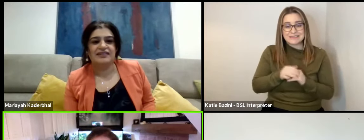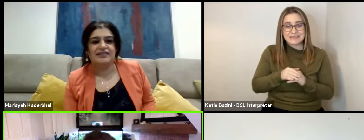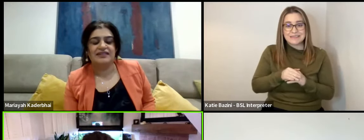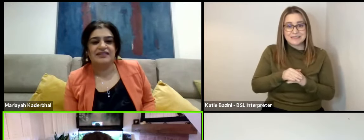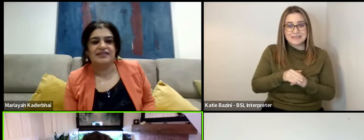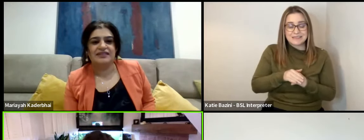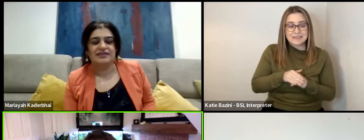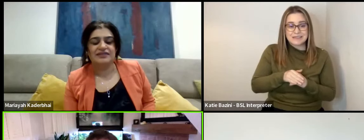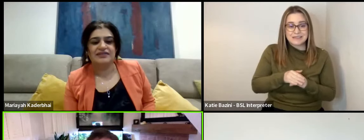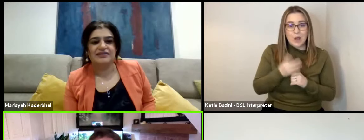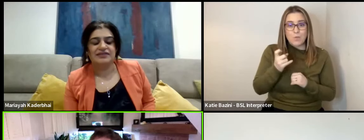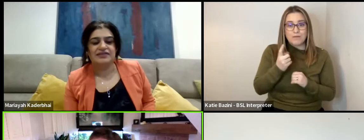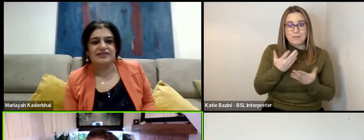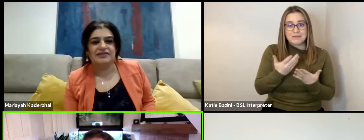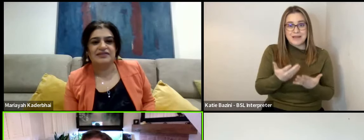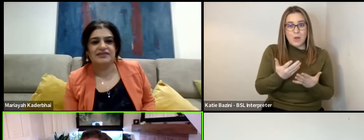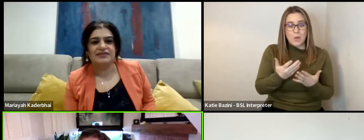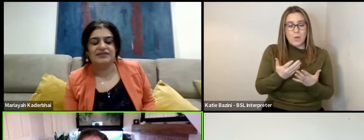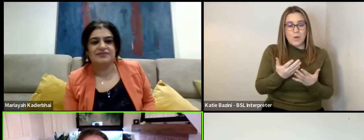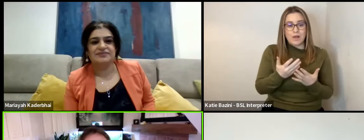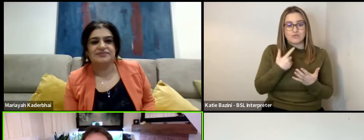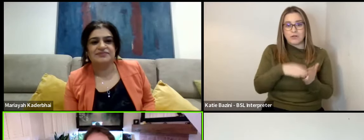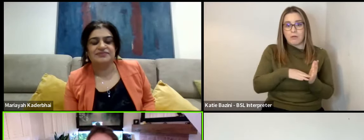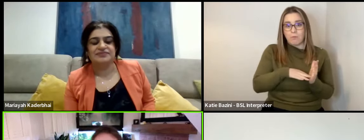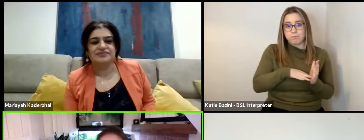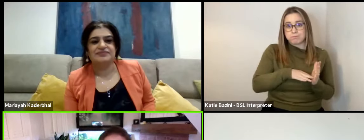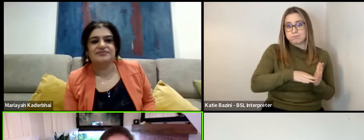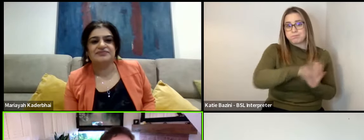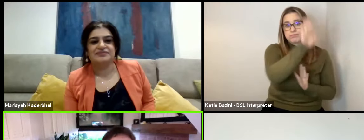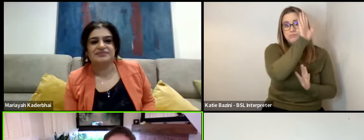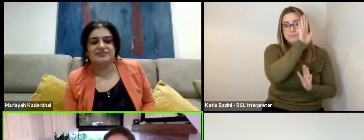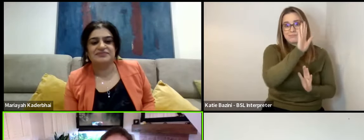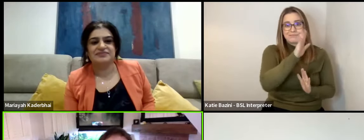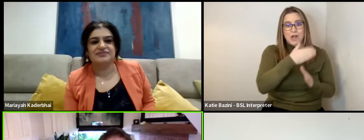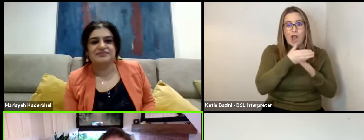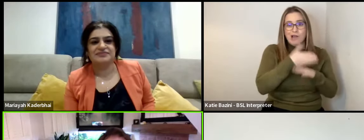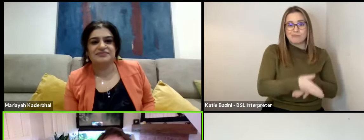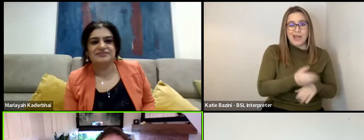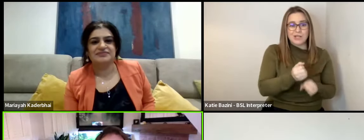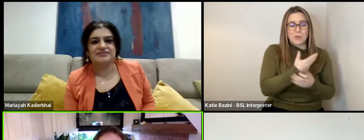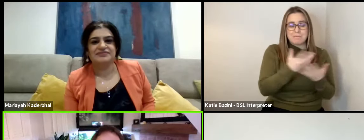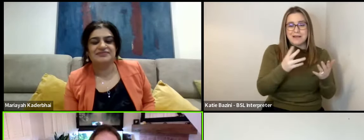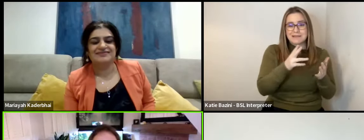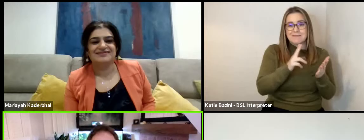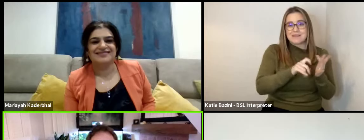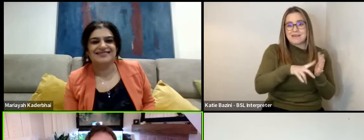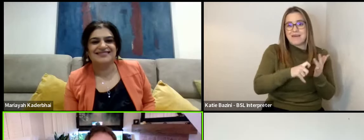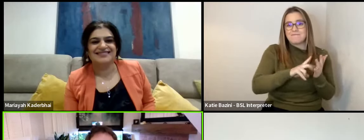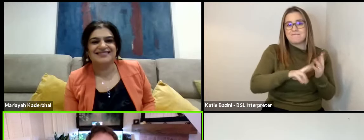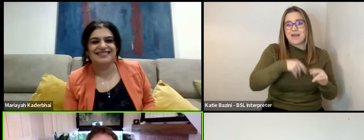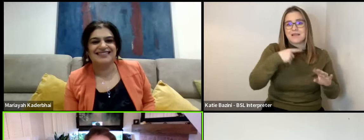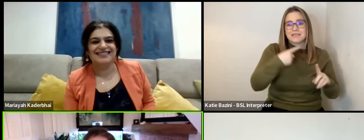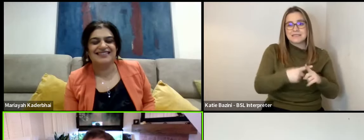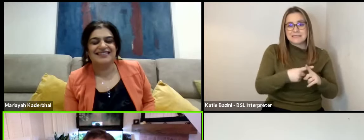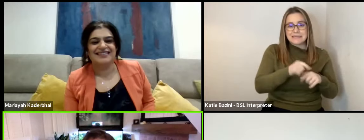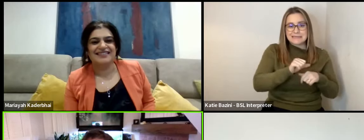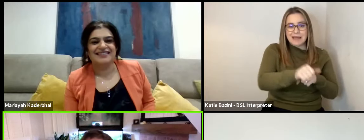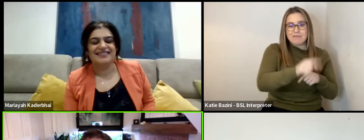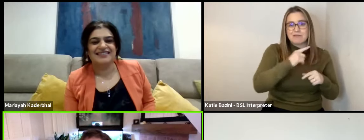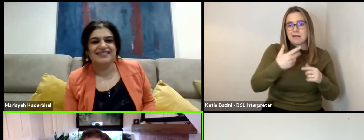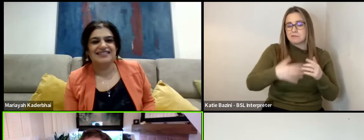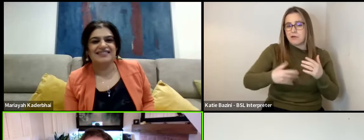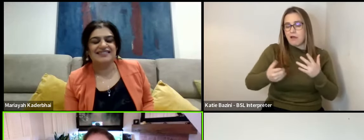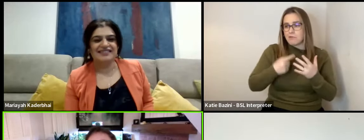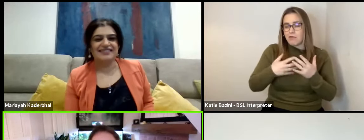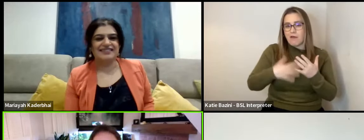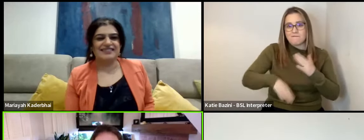And one of them now is like, she's gone on, she's flying, she's doing a huge Netflix series and she's just landed another big feature film